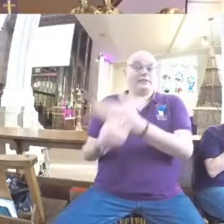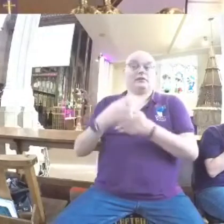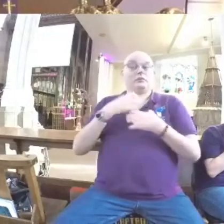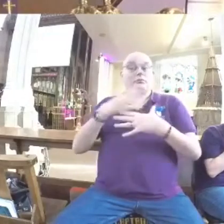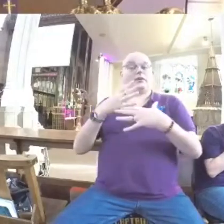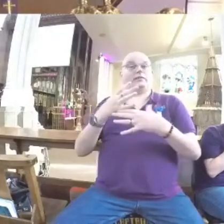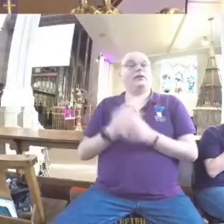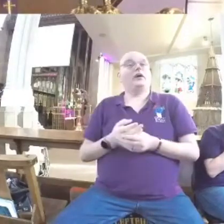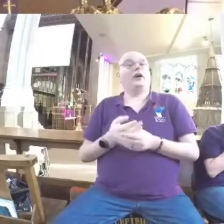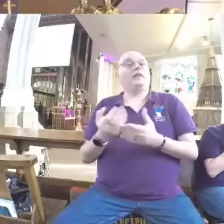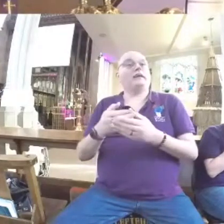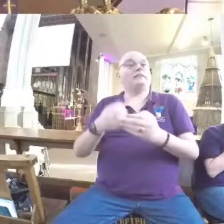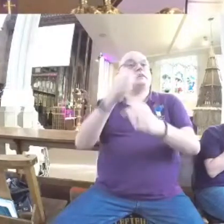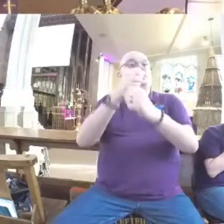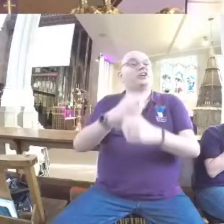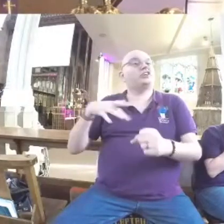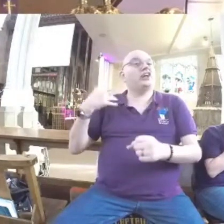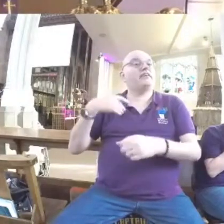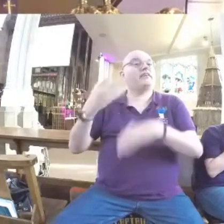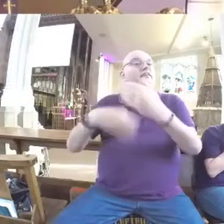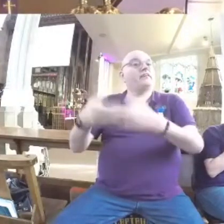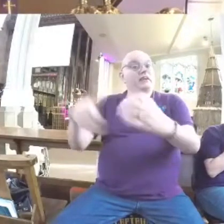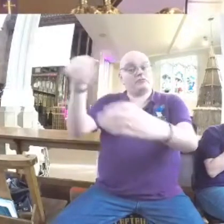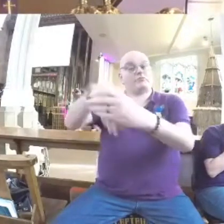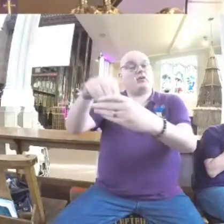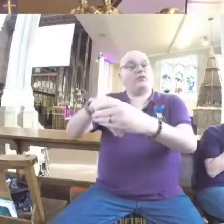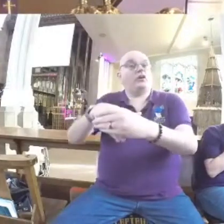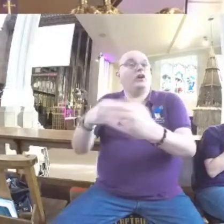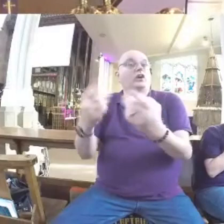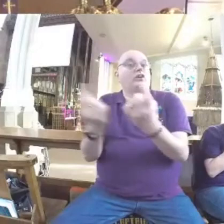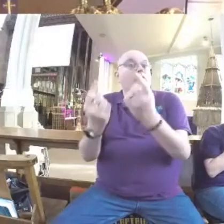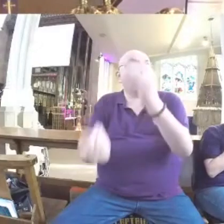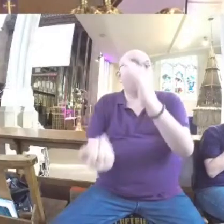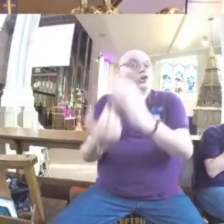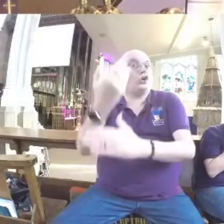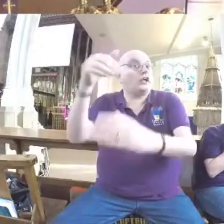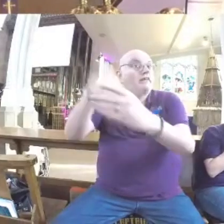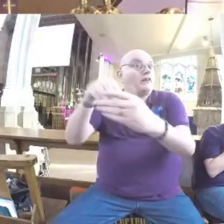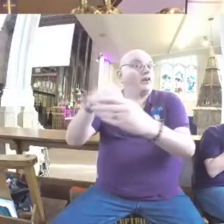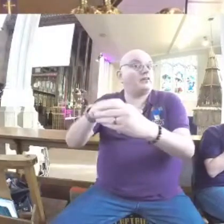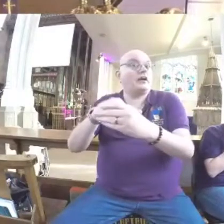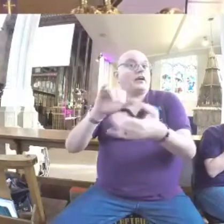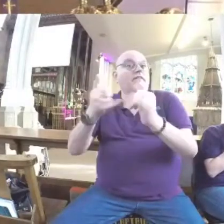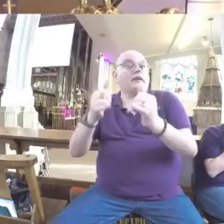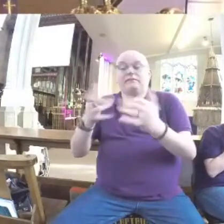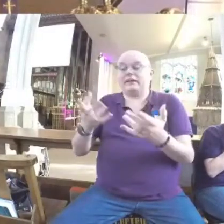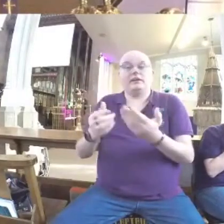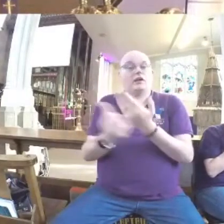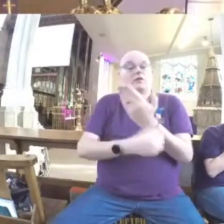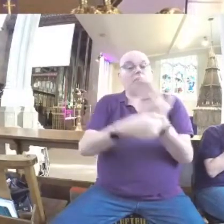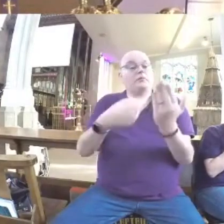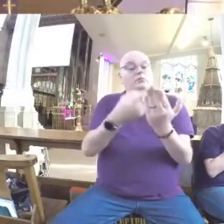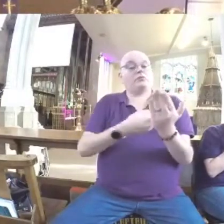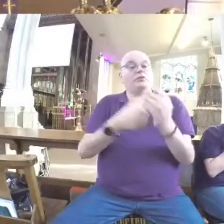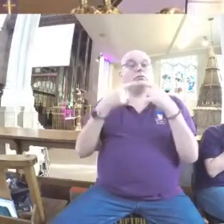Or get more involved in the life of this church. Try something you've never tried before. Maybe offer to read our Bible readings